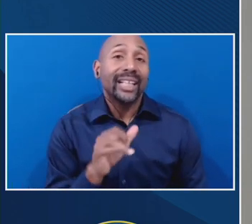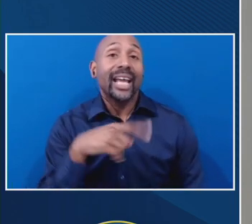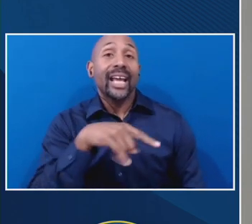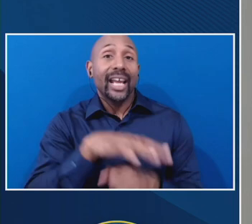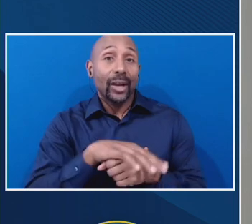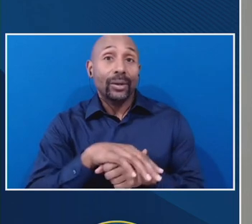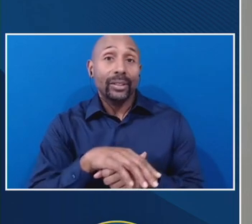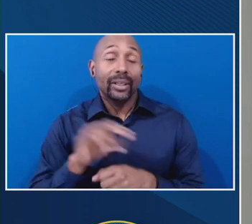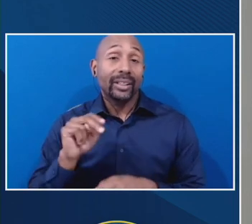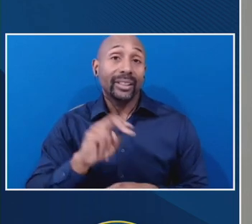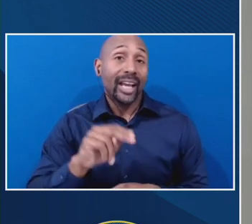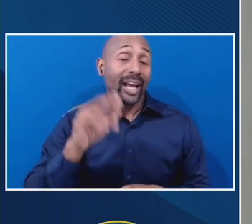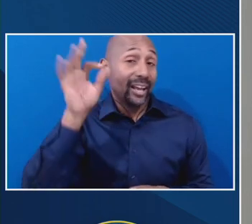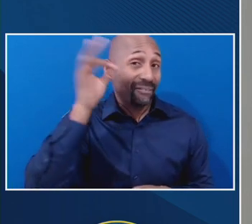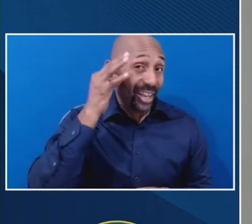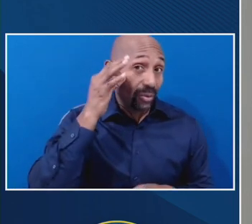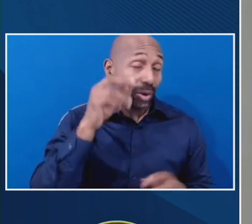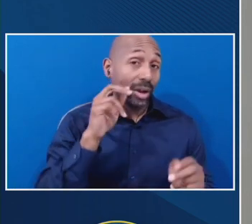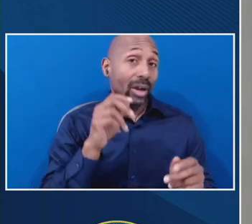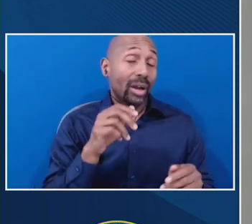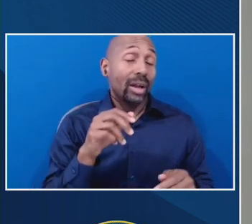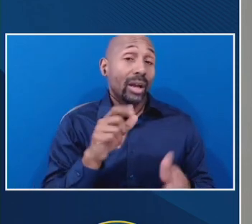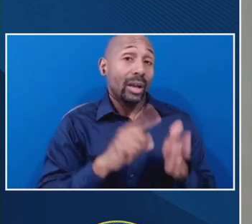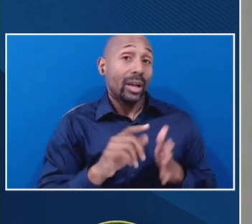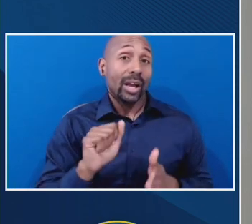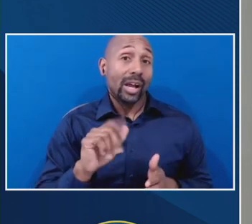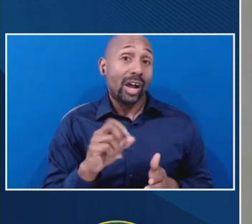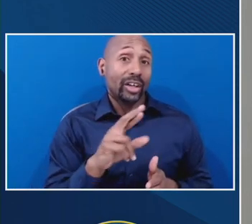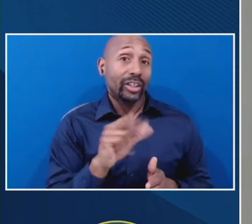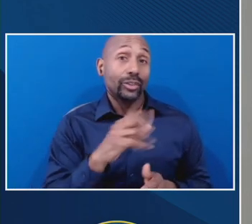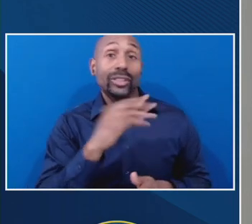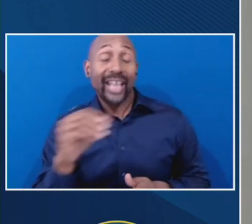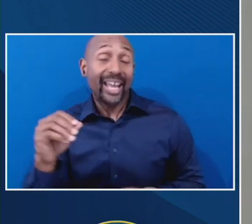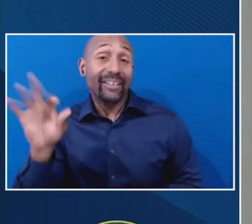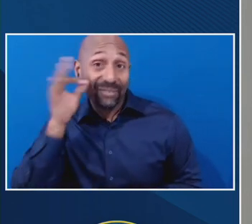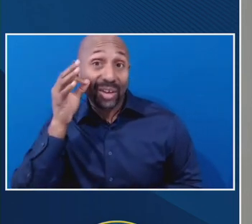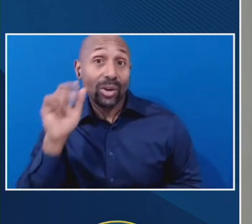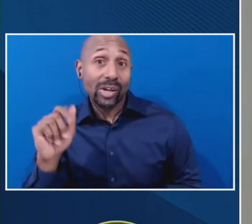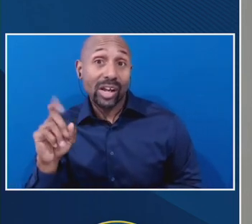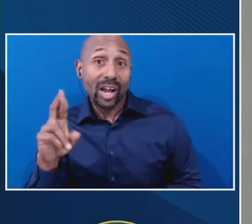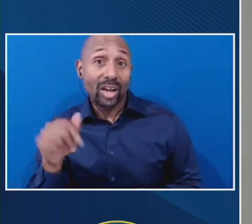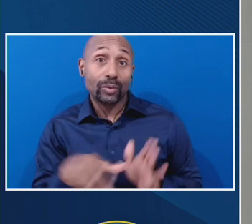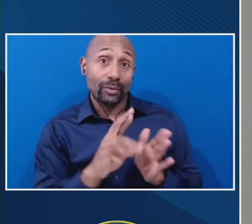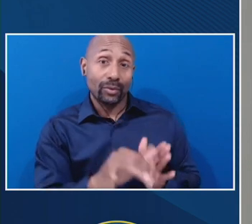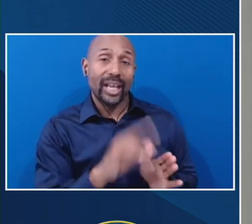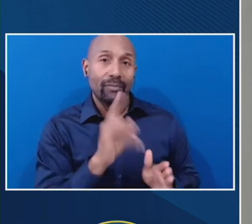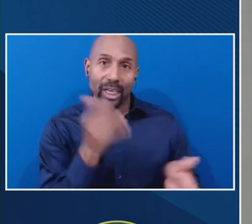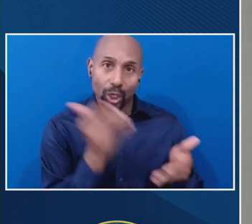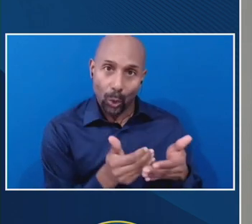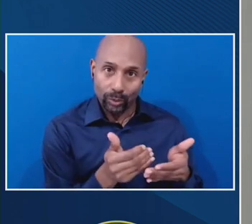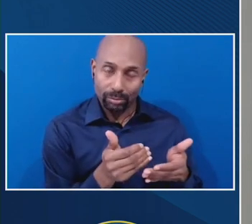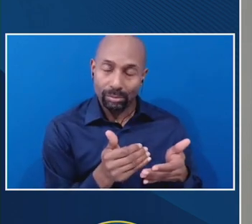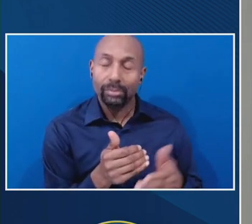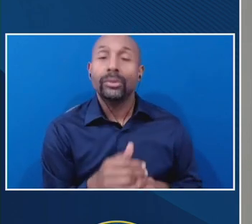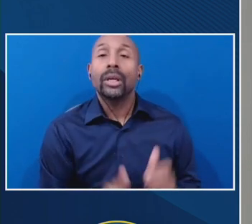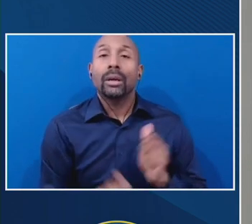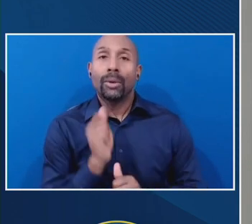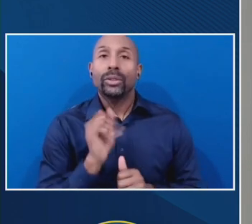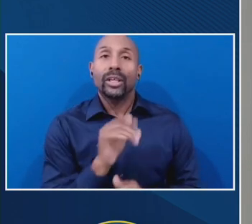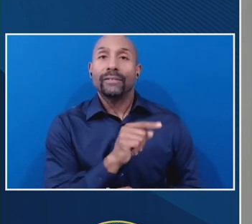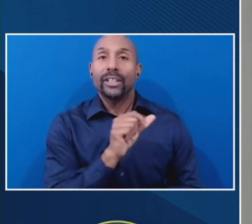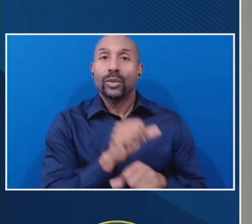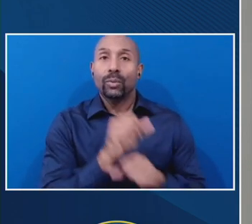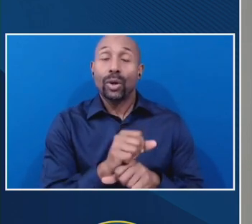auditors review very, very closely. Um, so most of the, of the compliance work on return of Title IV happens on the backend,